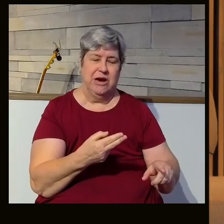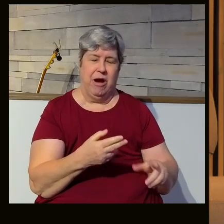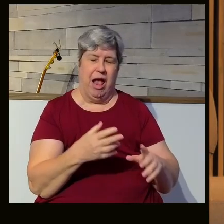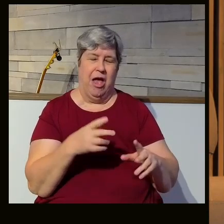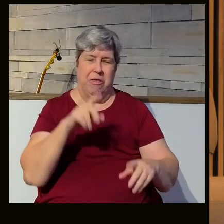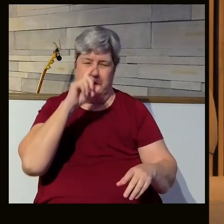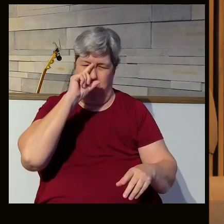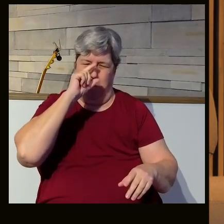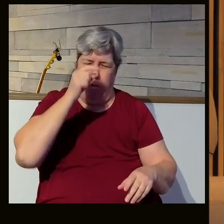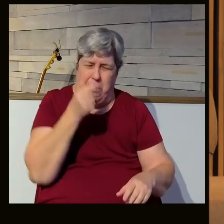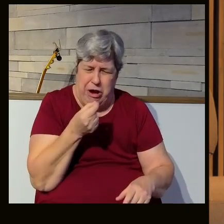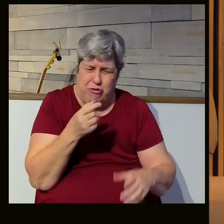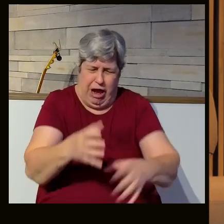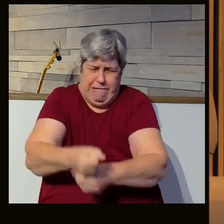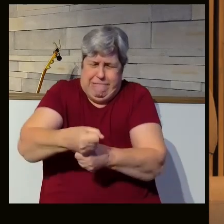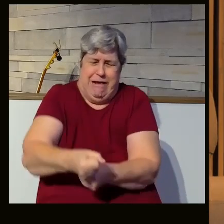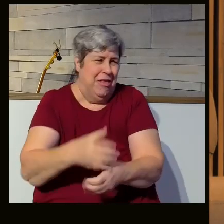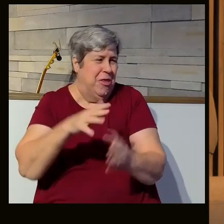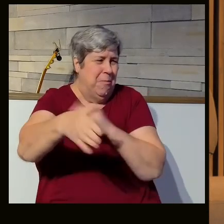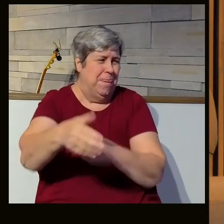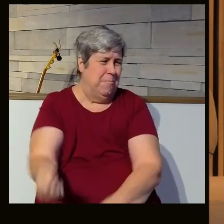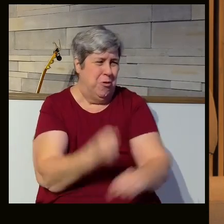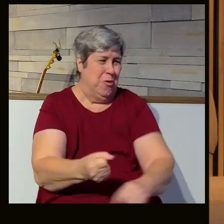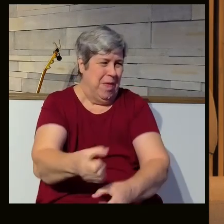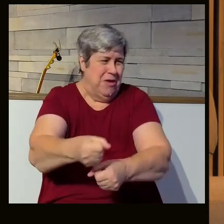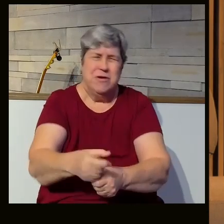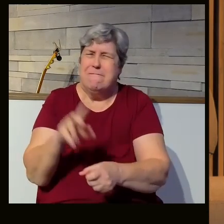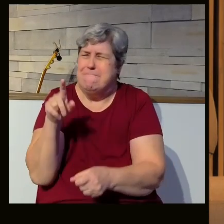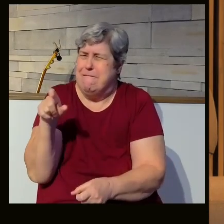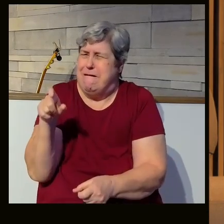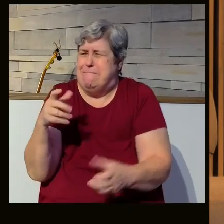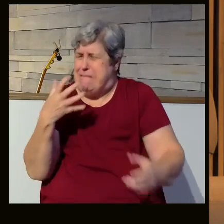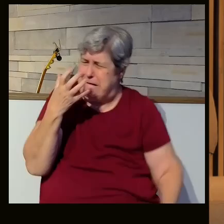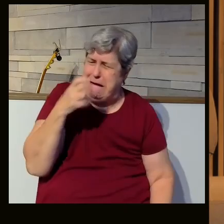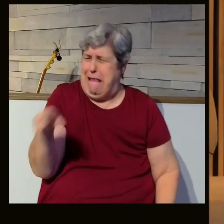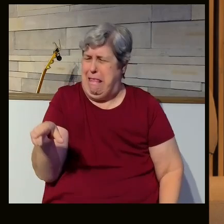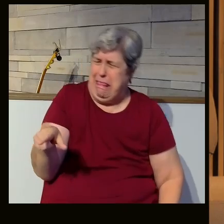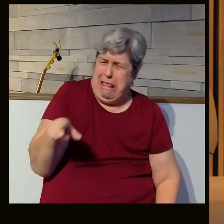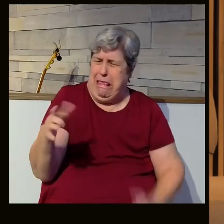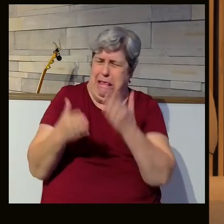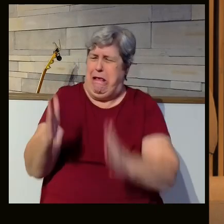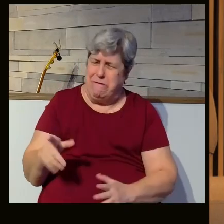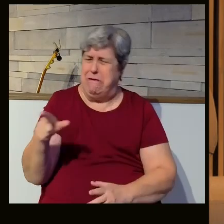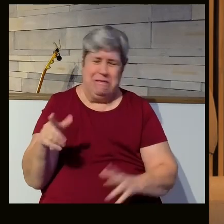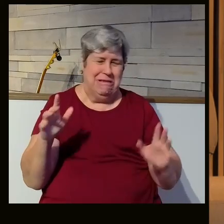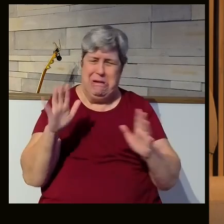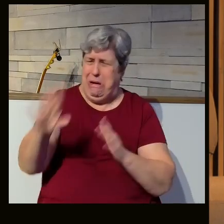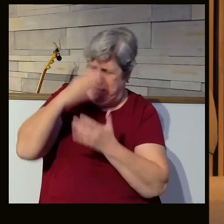broom and was flying it around, okay? I mean, she comes across that way. She is so harsh and so bitter.